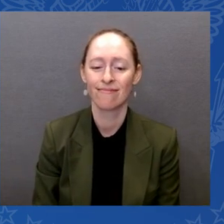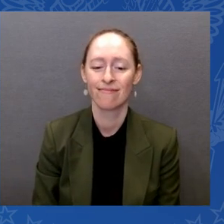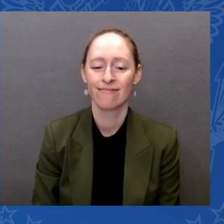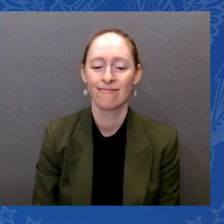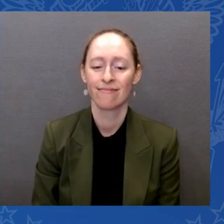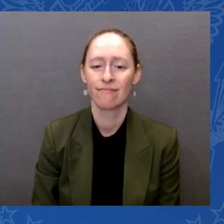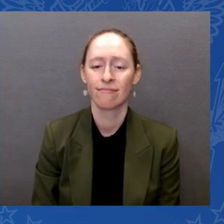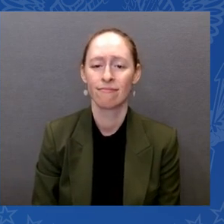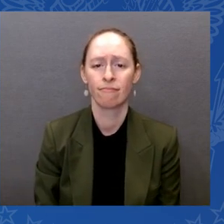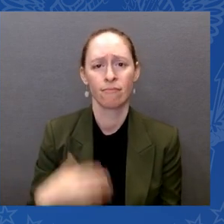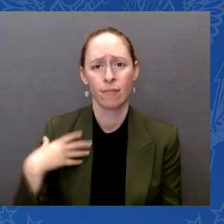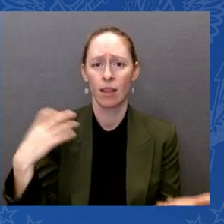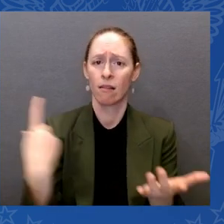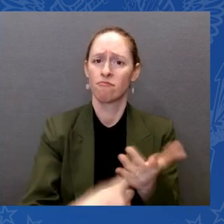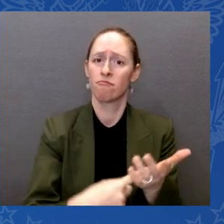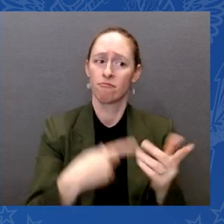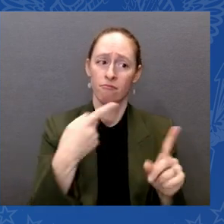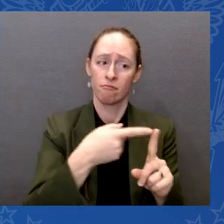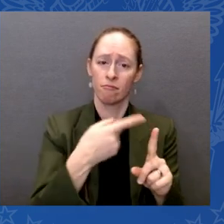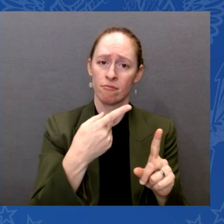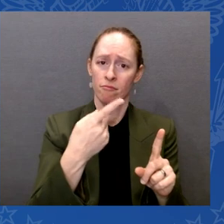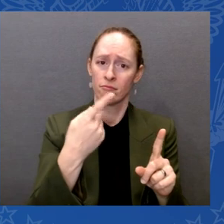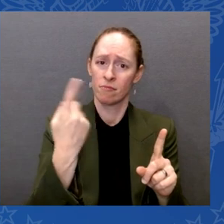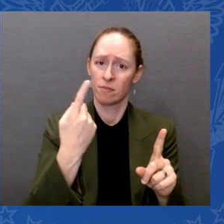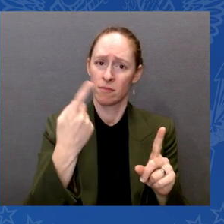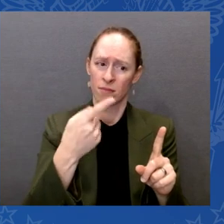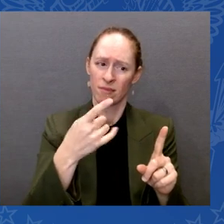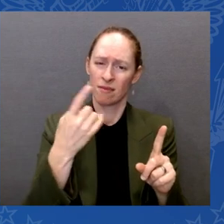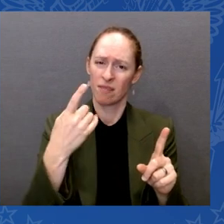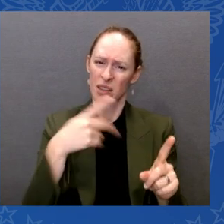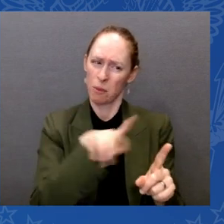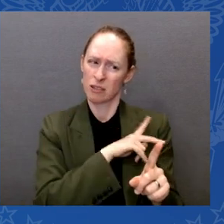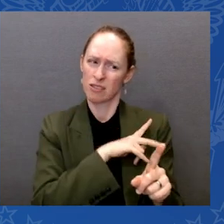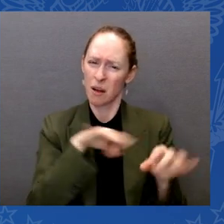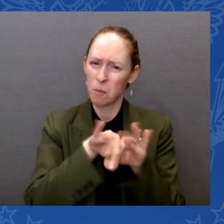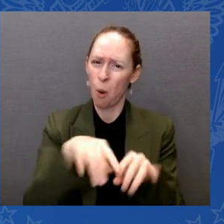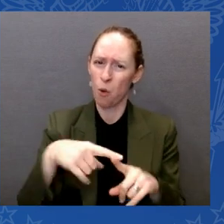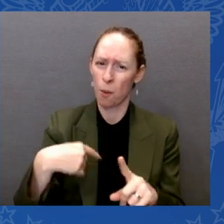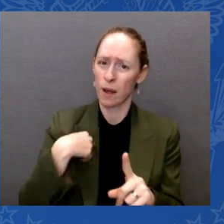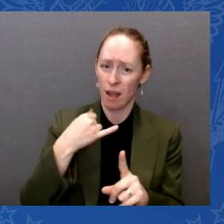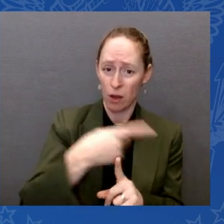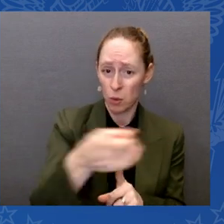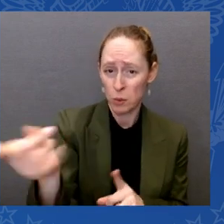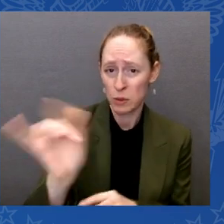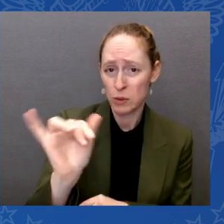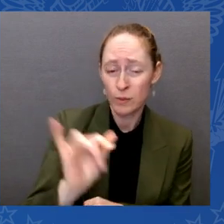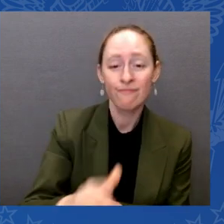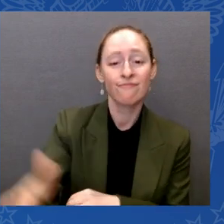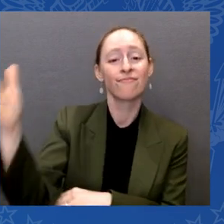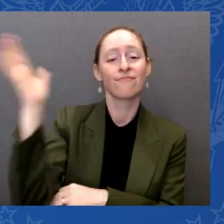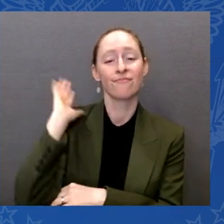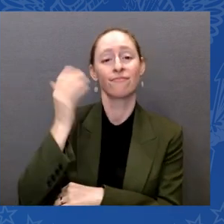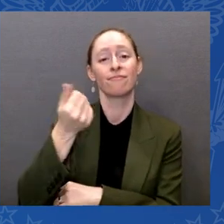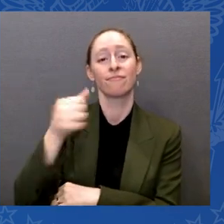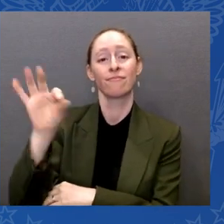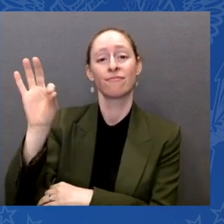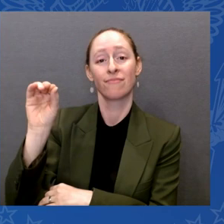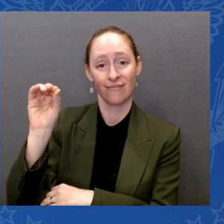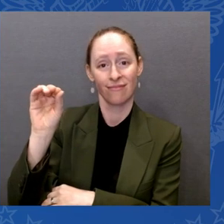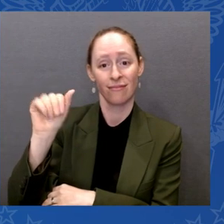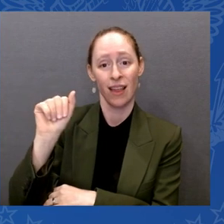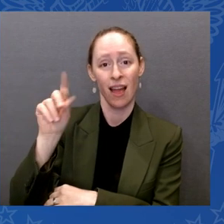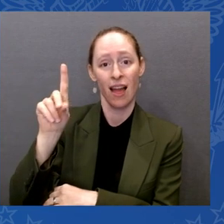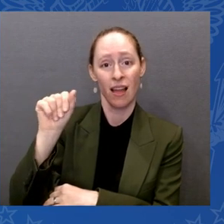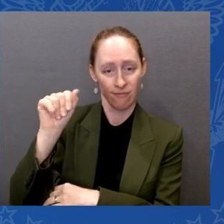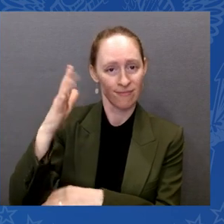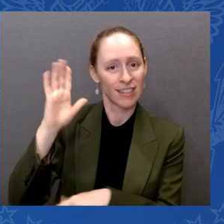In 1990, when the Americans with Disabilities Act became law, I was a young man. I had just